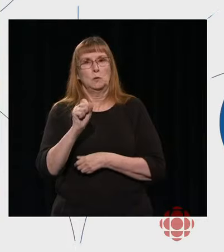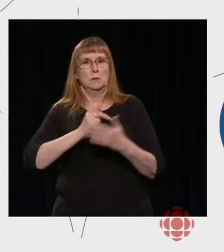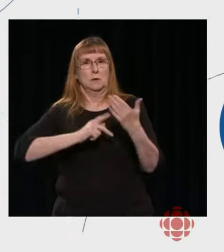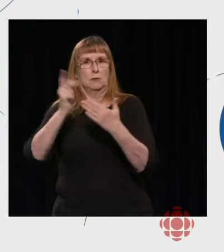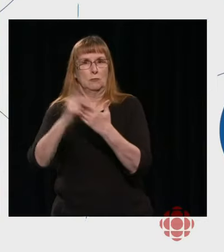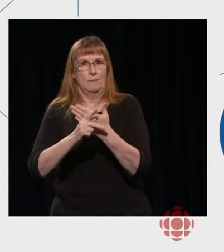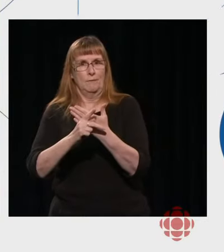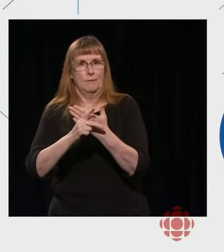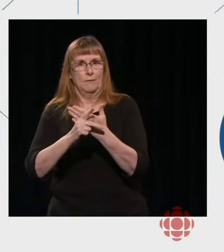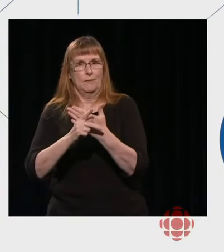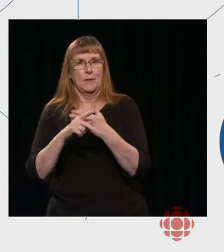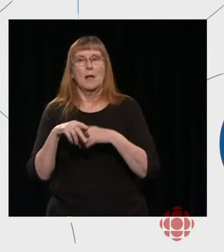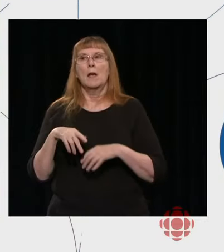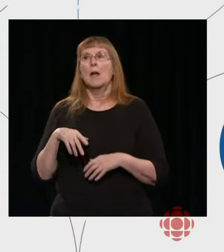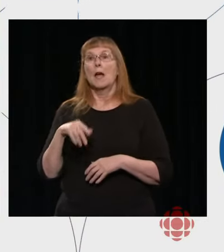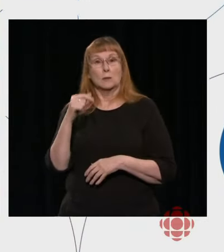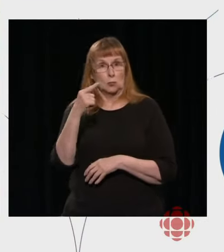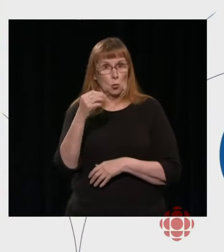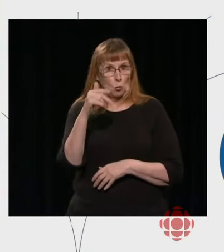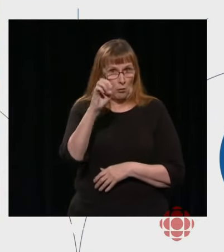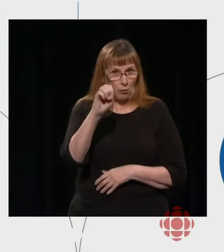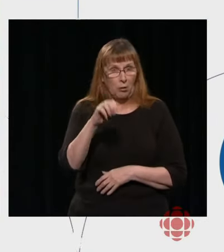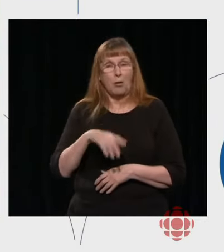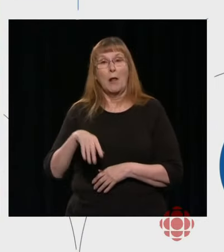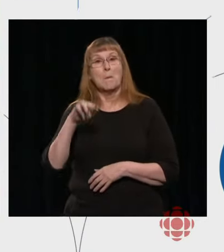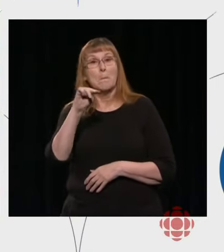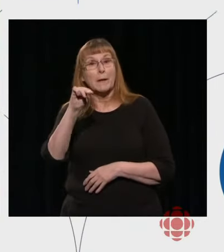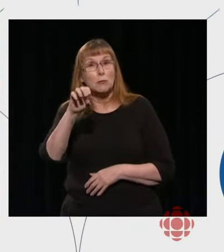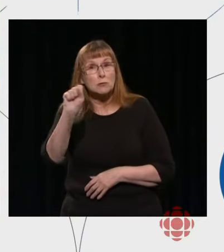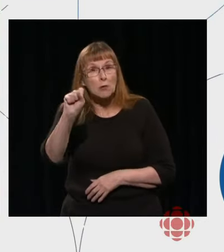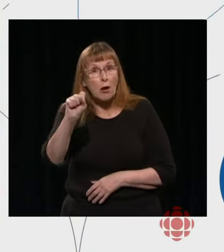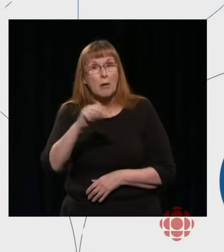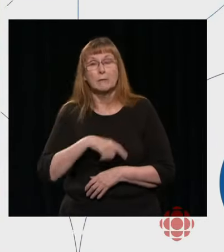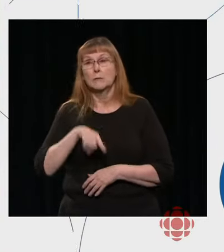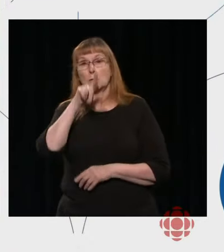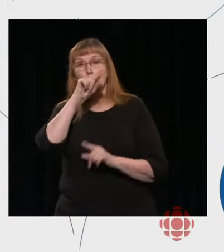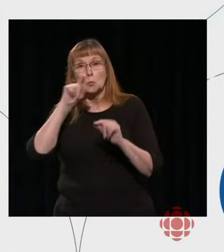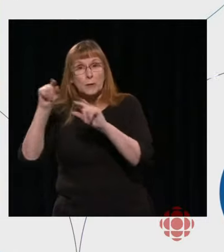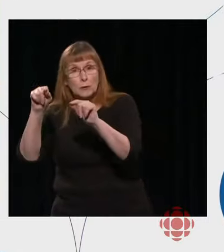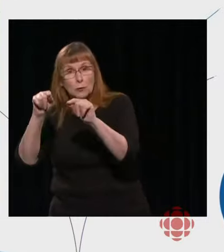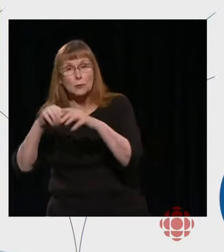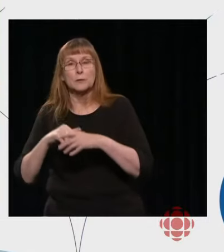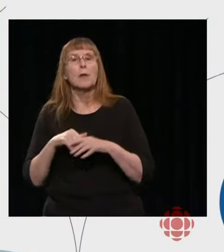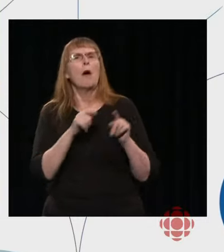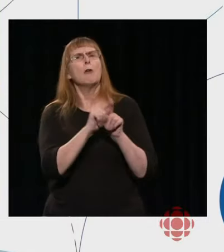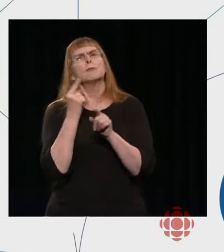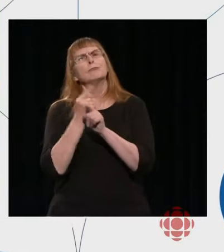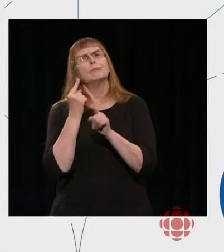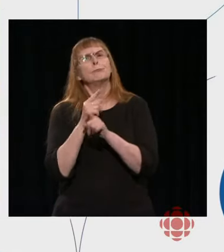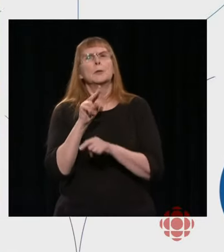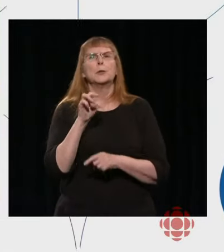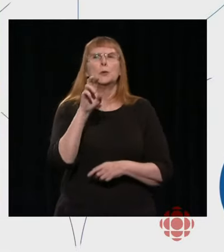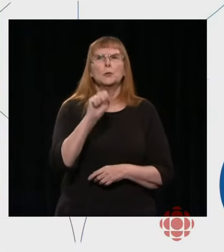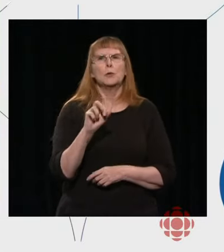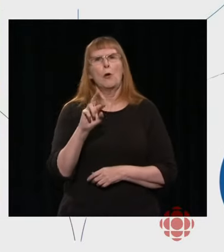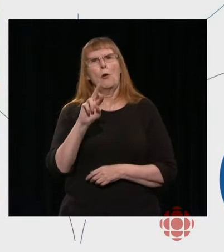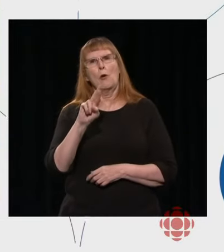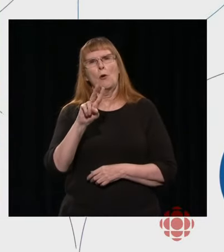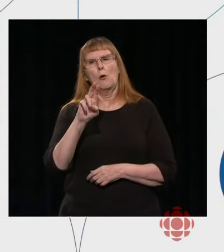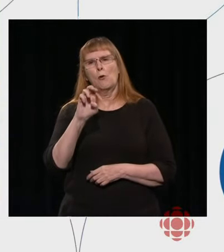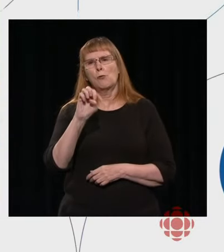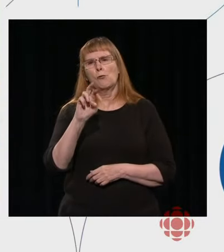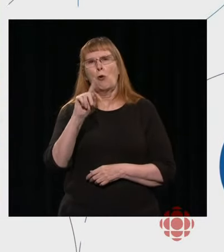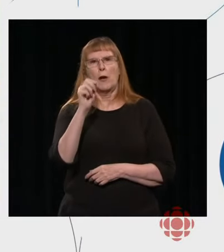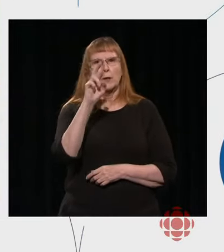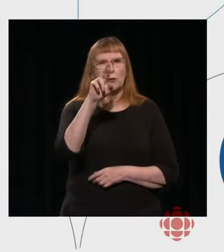Facebook, Microsoft, and Twitter, along with traditional players like Reuters and the Wall Street Journal and others, and